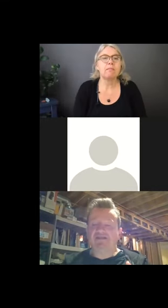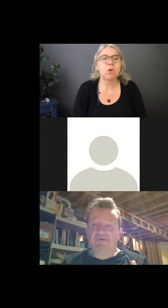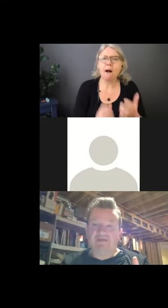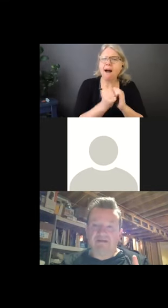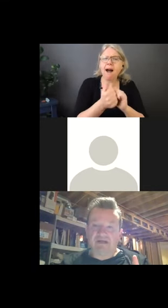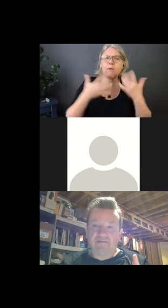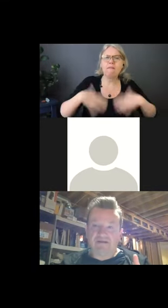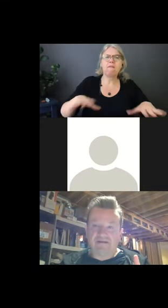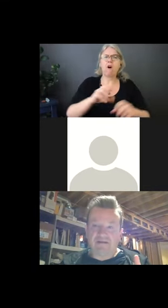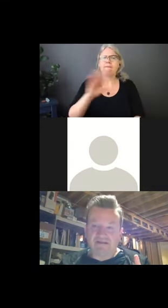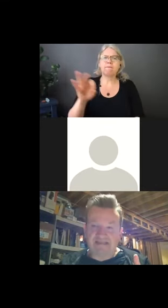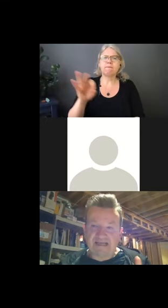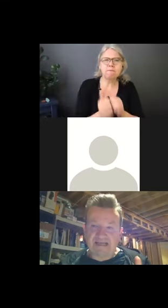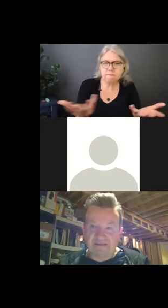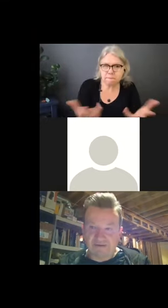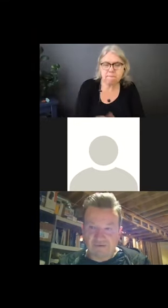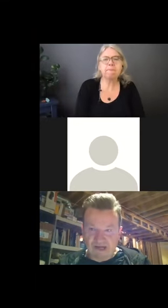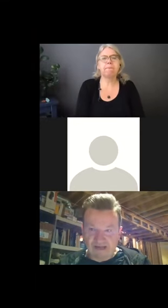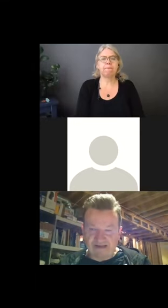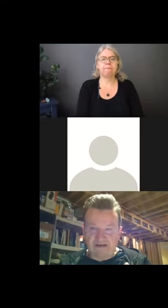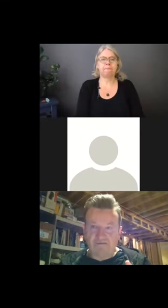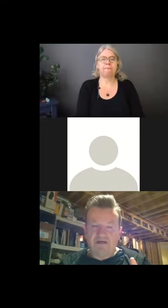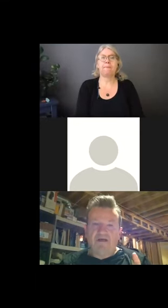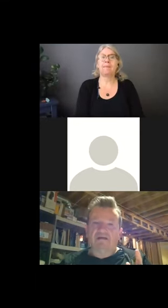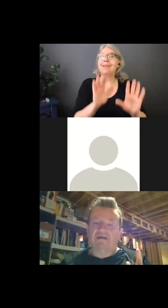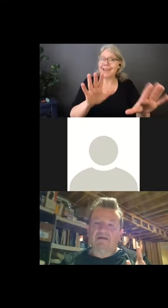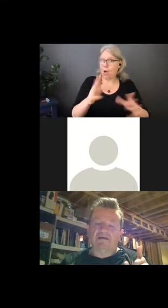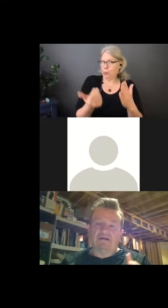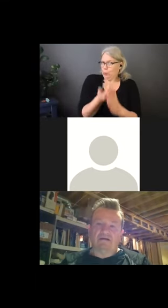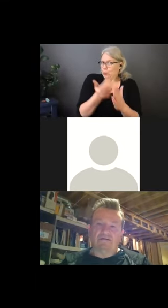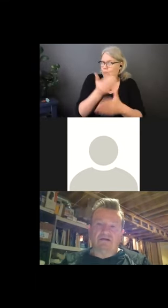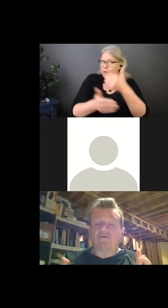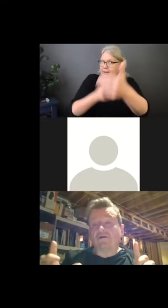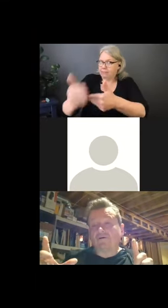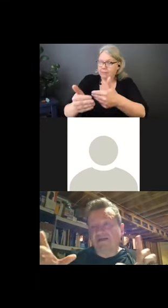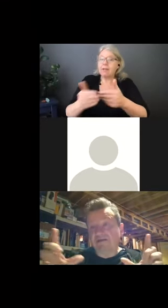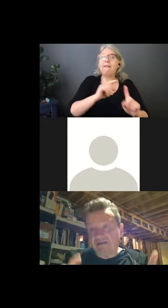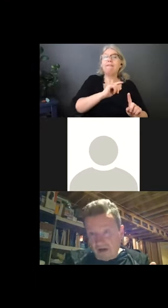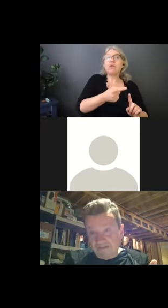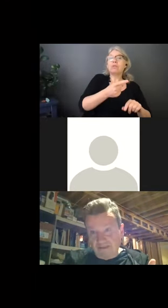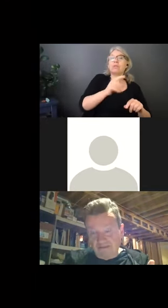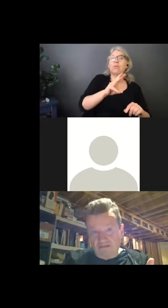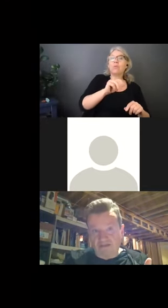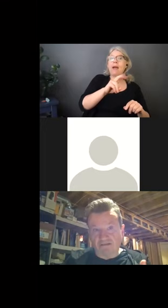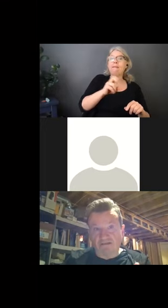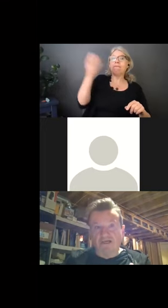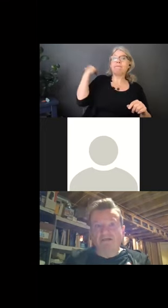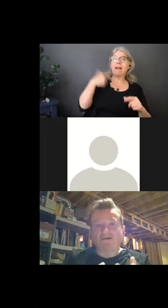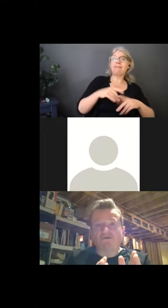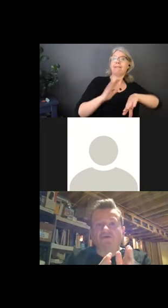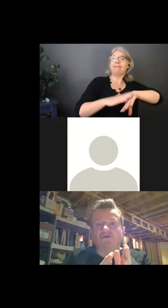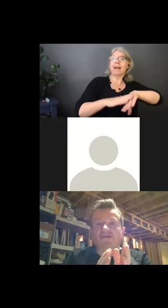changed with the second to third wave now, according to the Ontario Hospital Association.